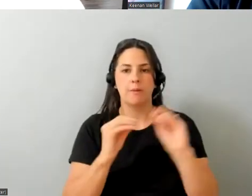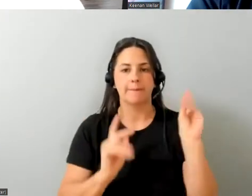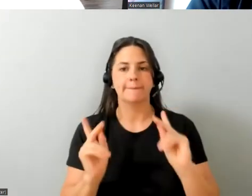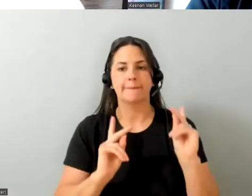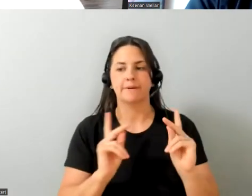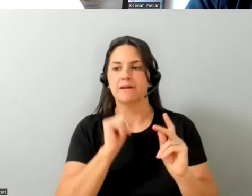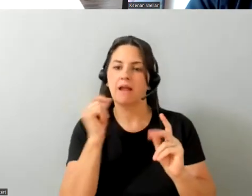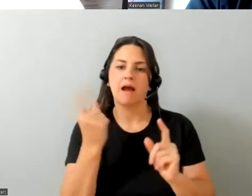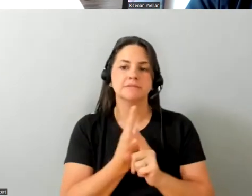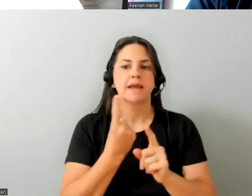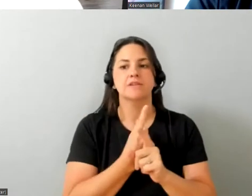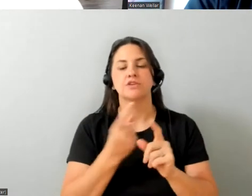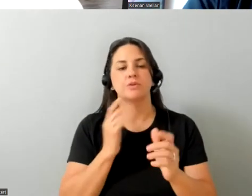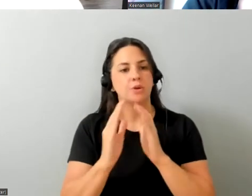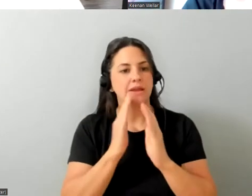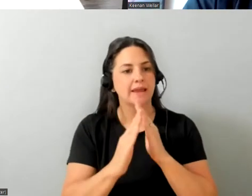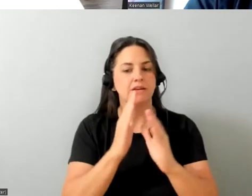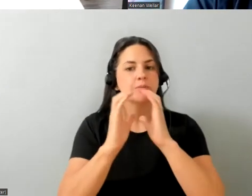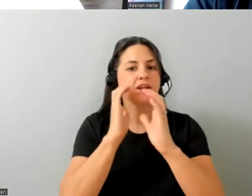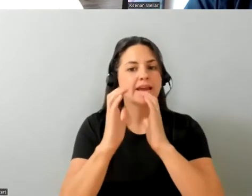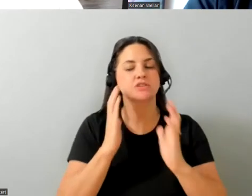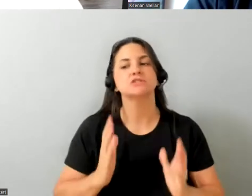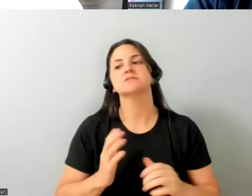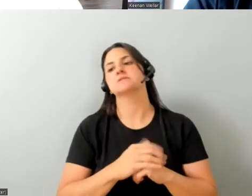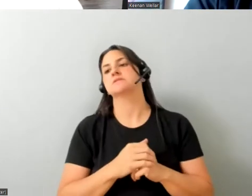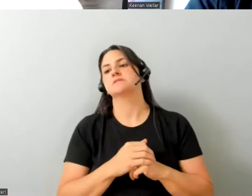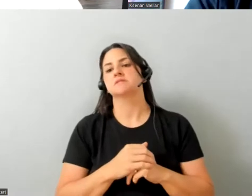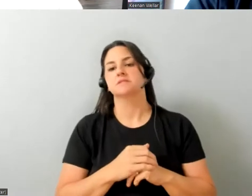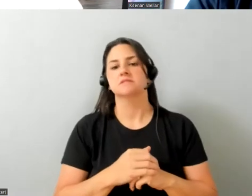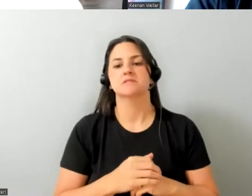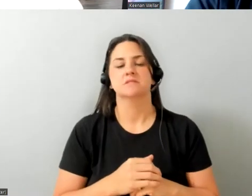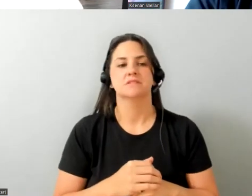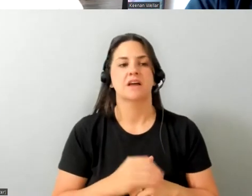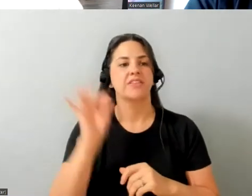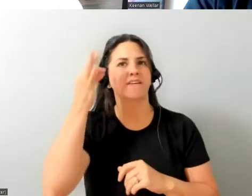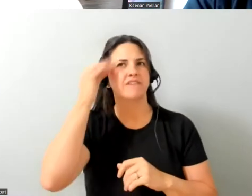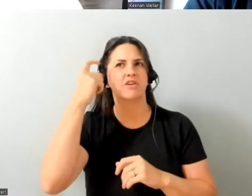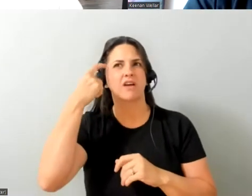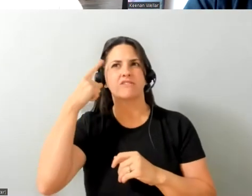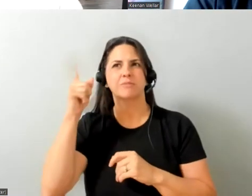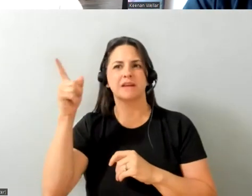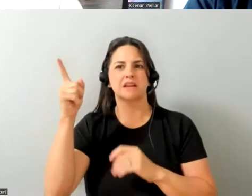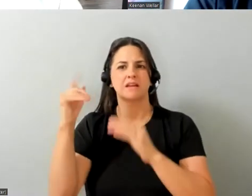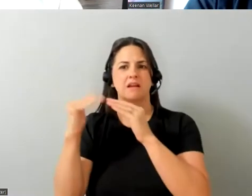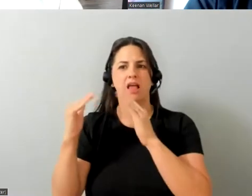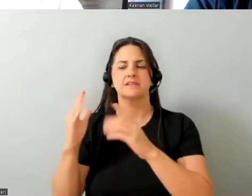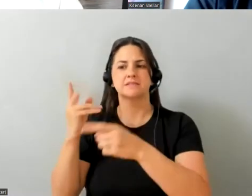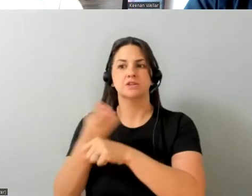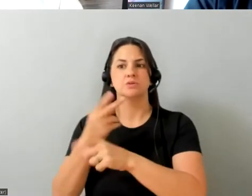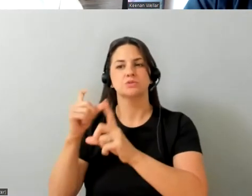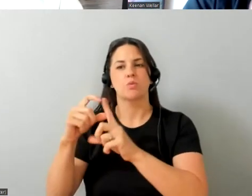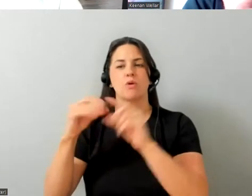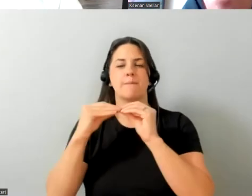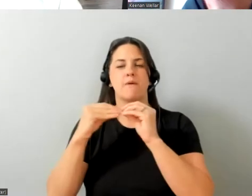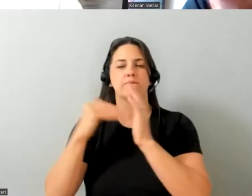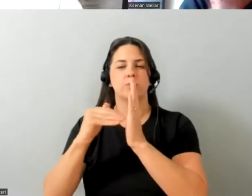communicators um other other other things that uh if i think of my federal government colleagues they're uh starting to use that term more